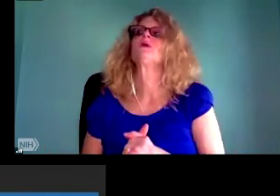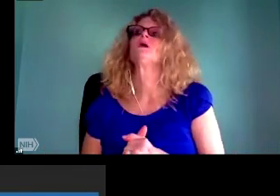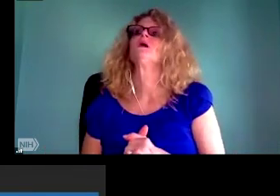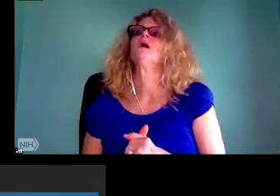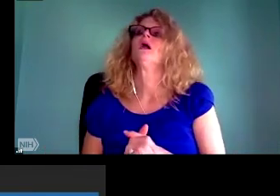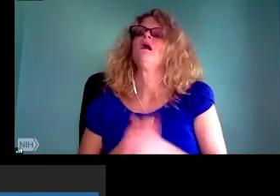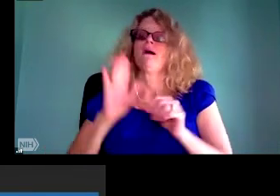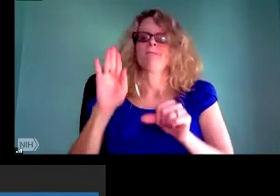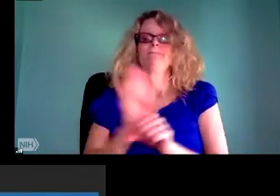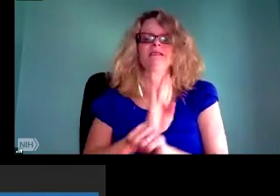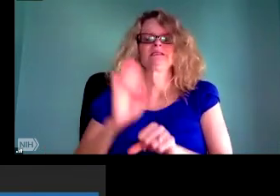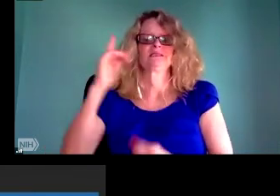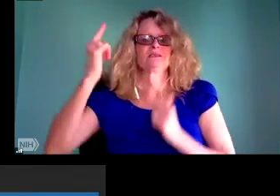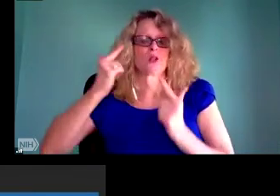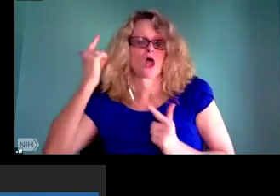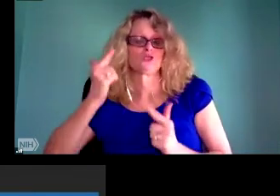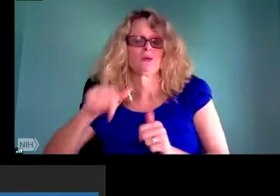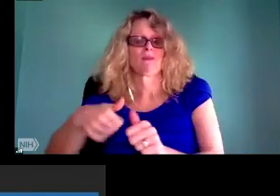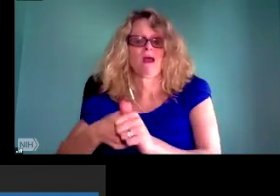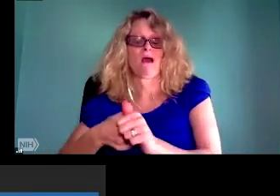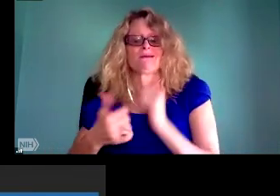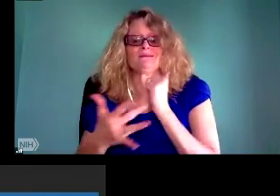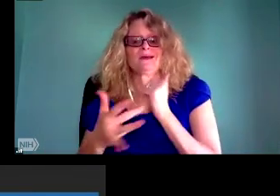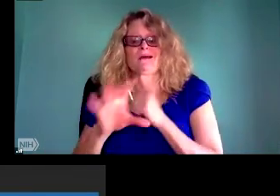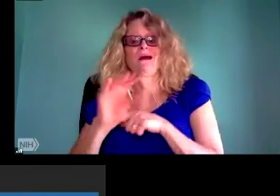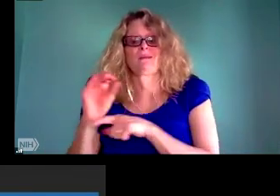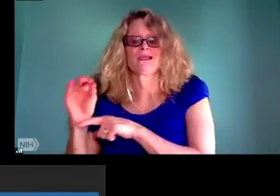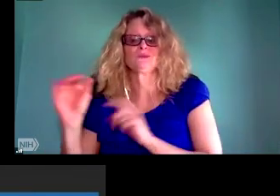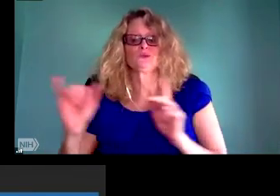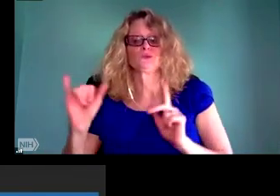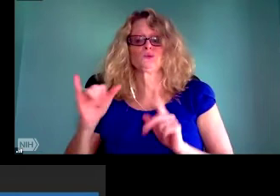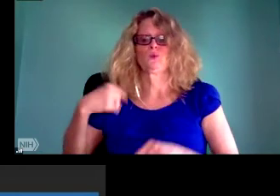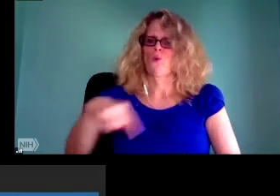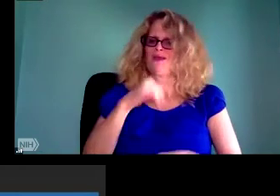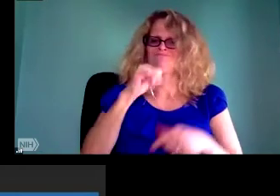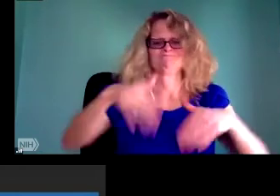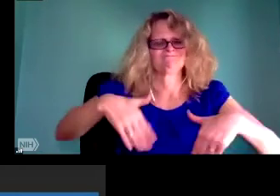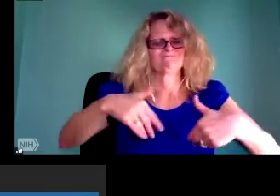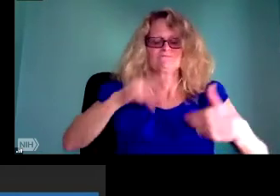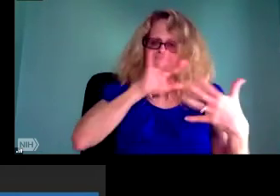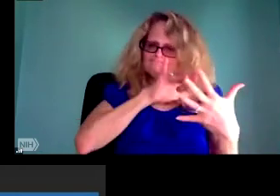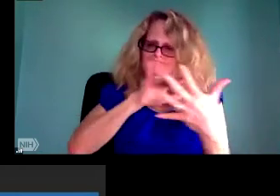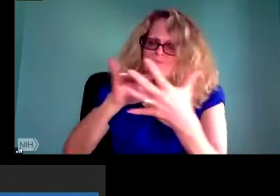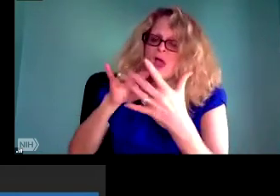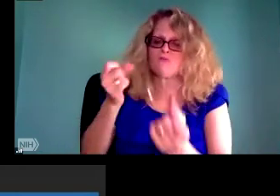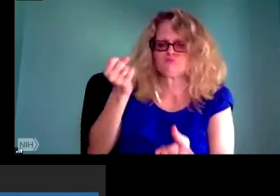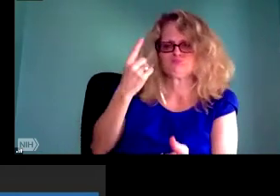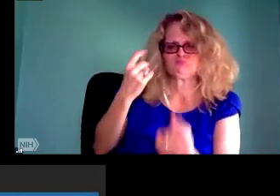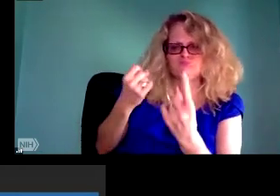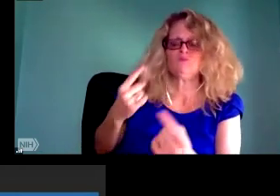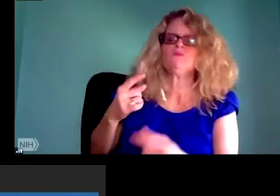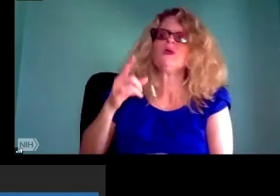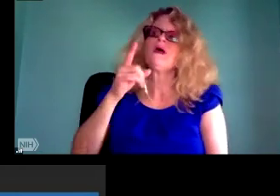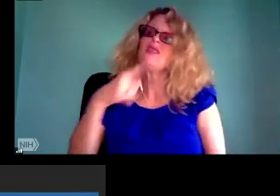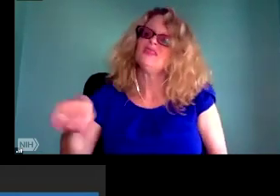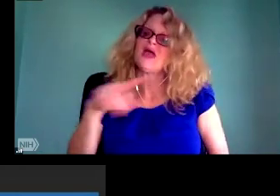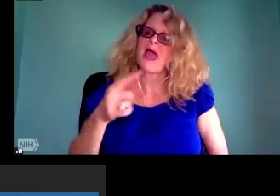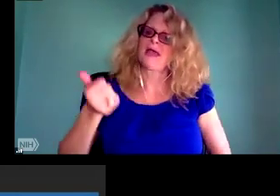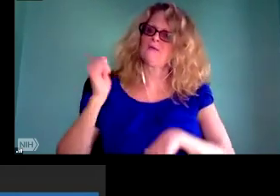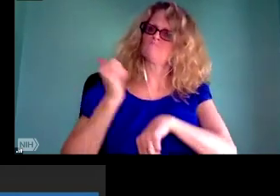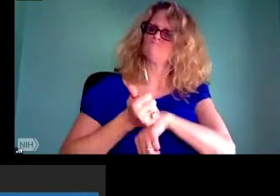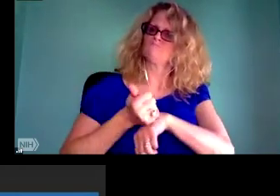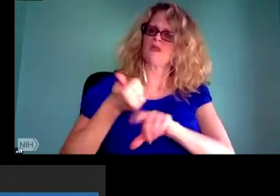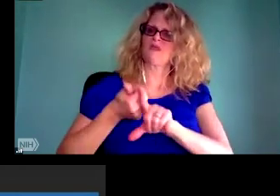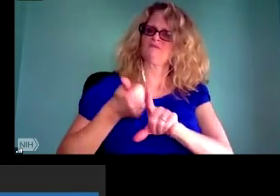on the policy work and the advocacy work for public institutions, as well as the culture shifting